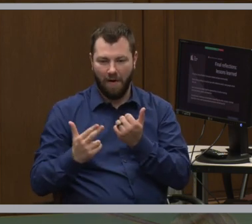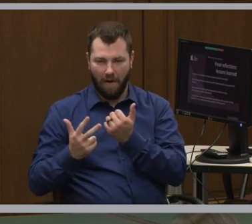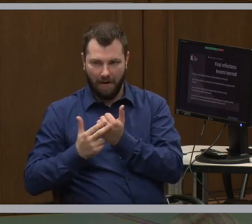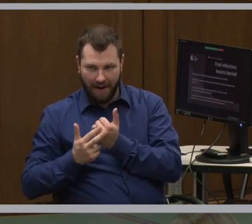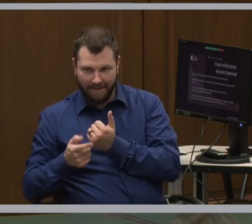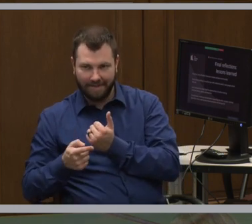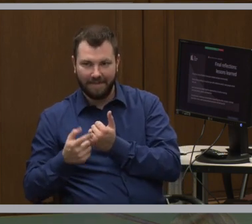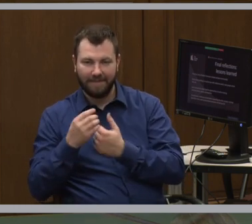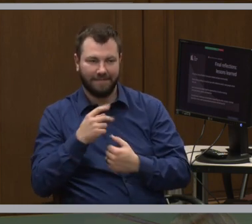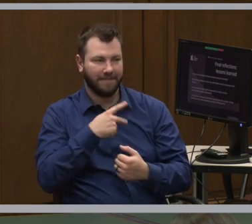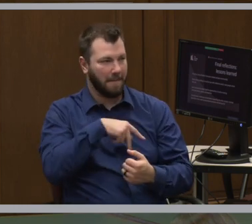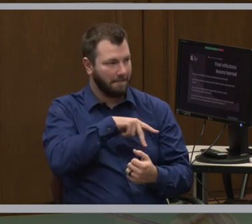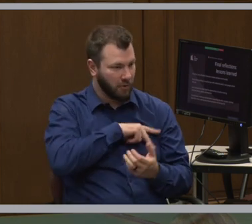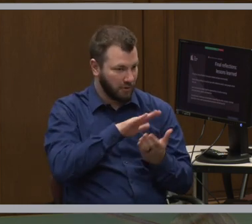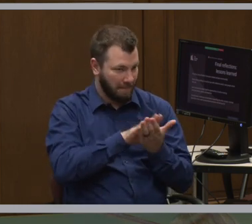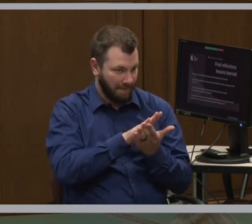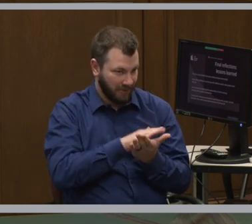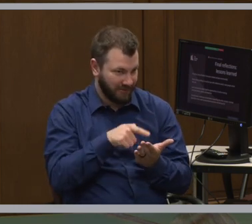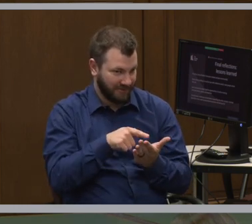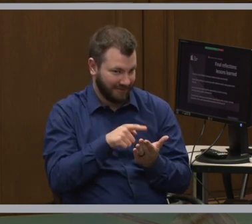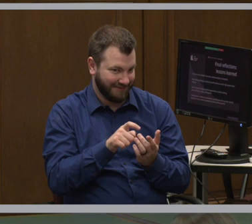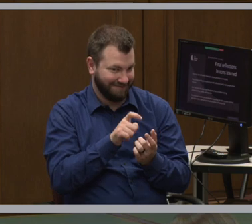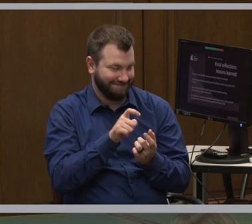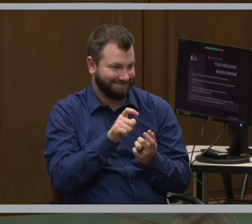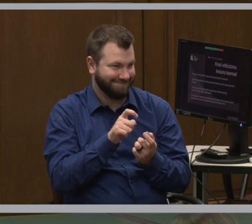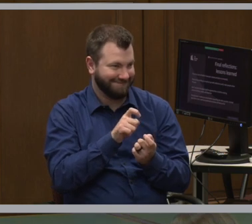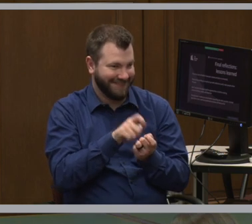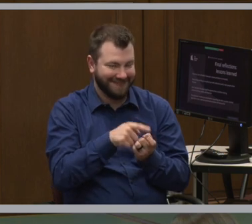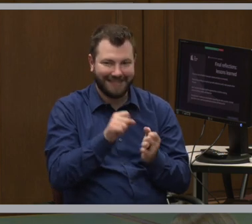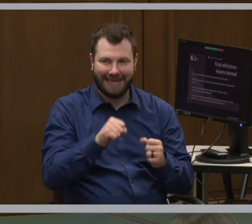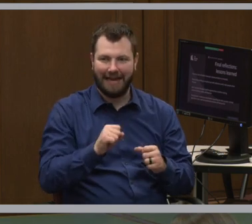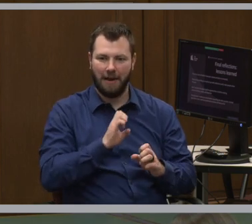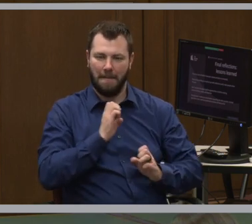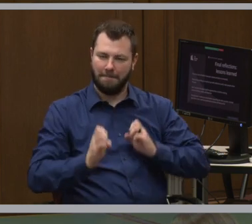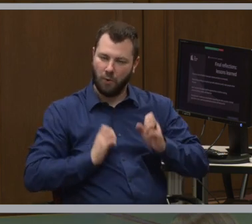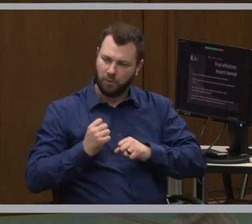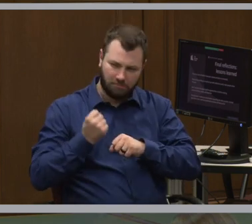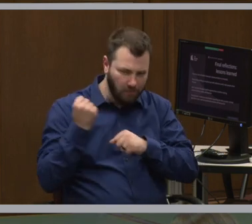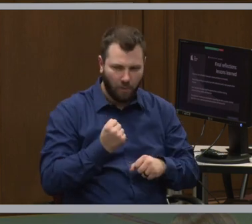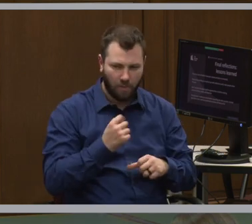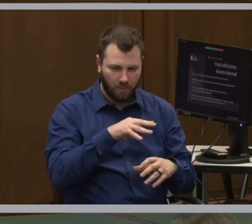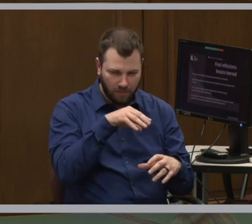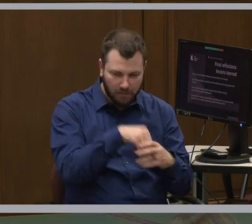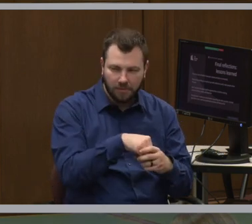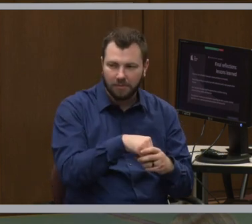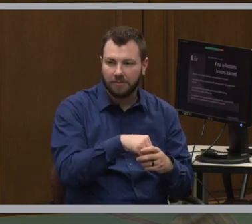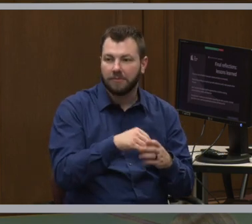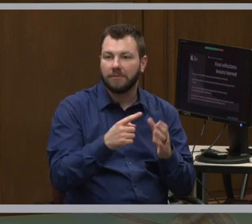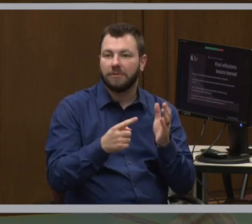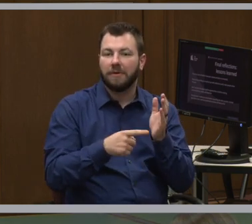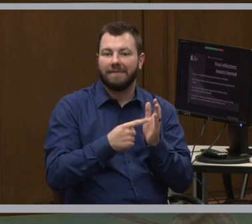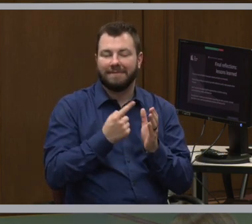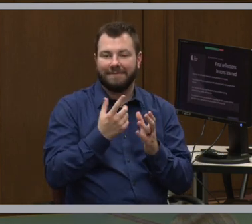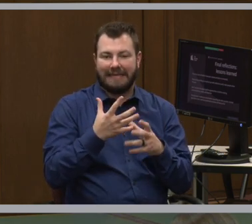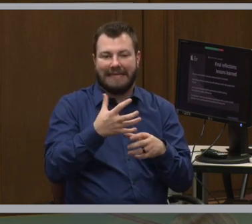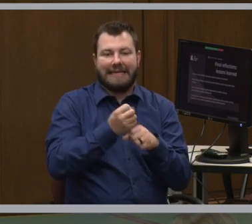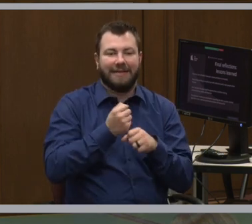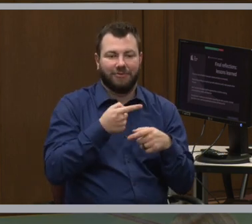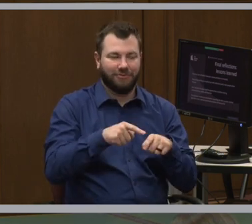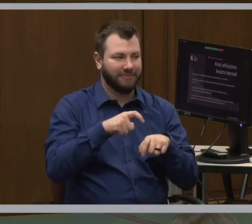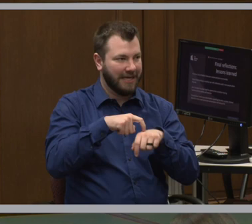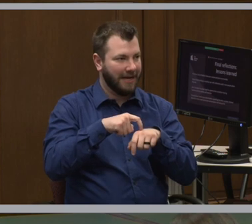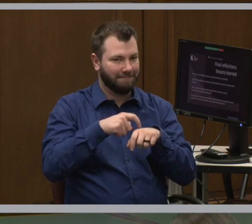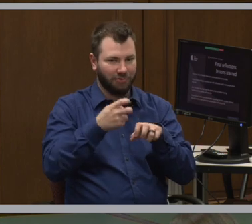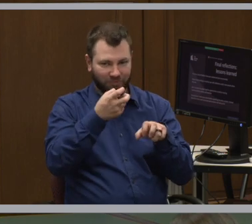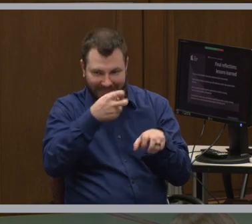and personal papers in particular can be really fraught with emotion, like often you're getting them at a time of transition, a